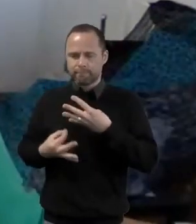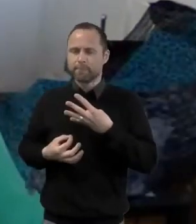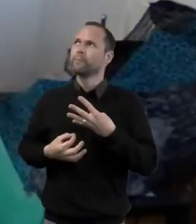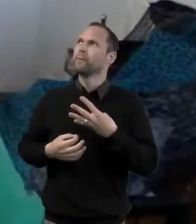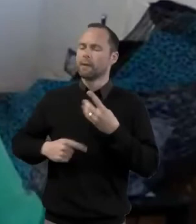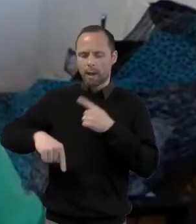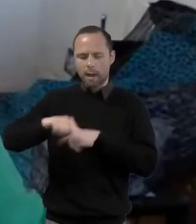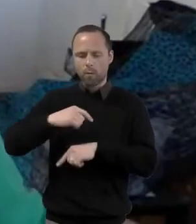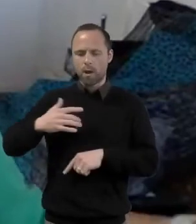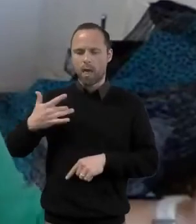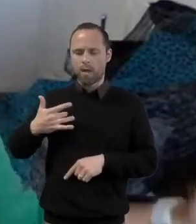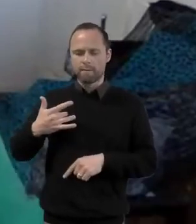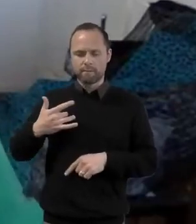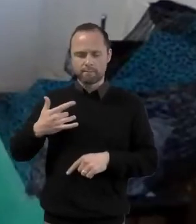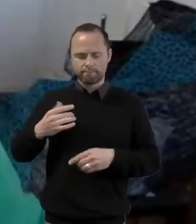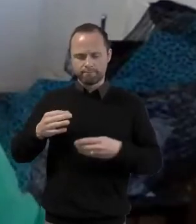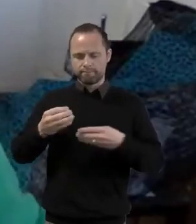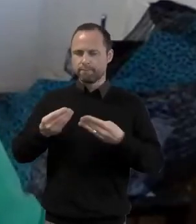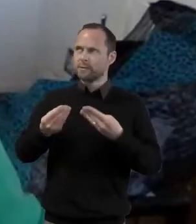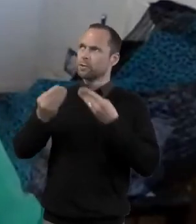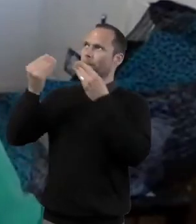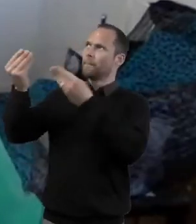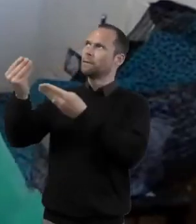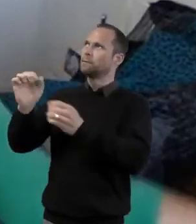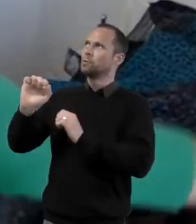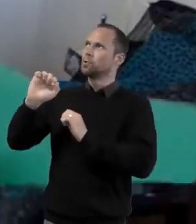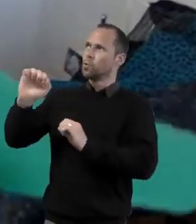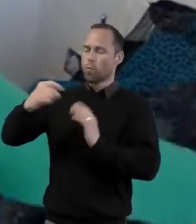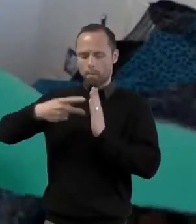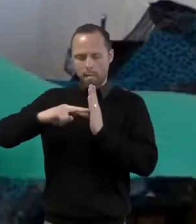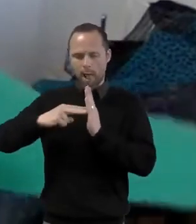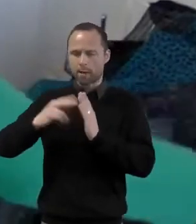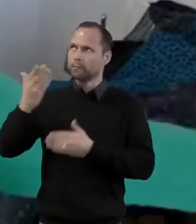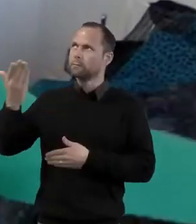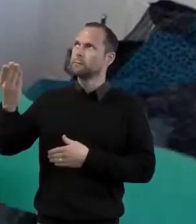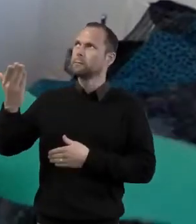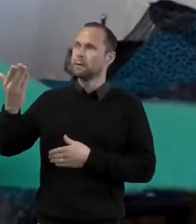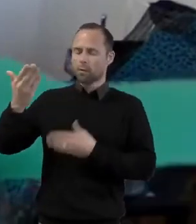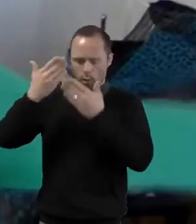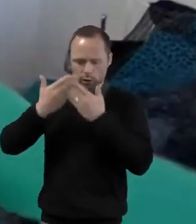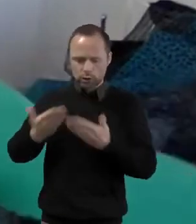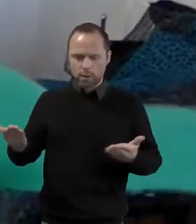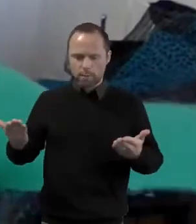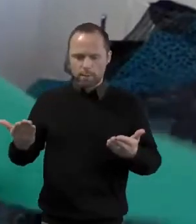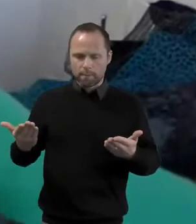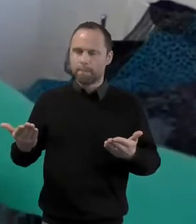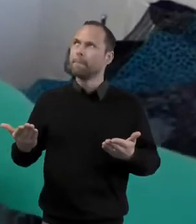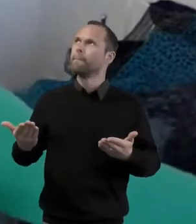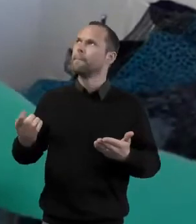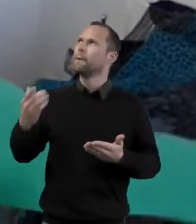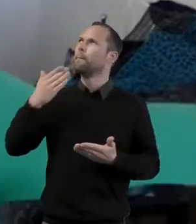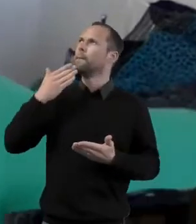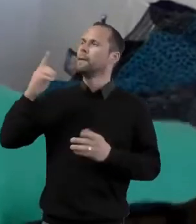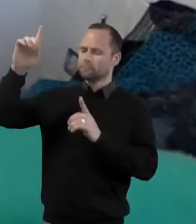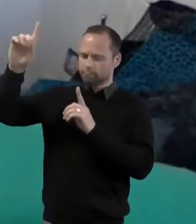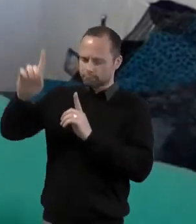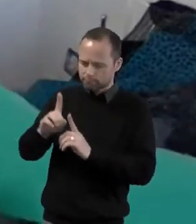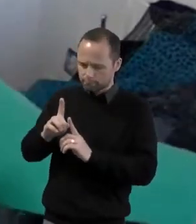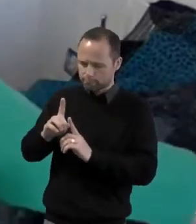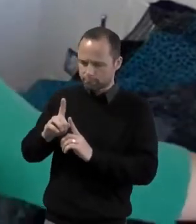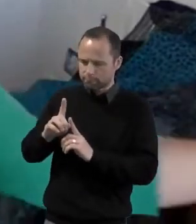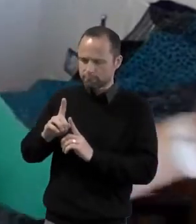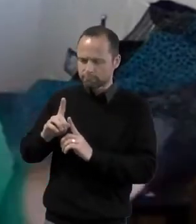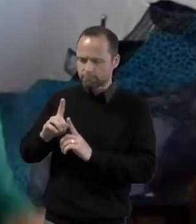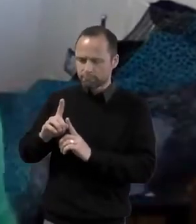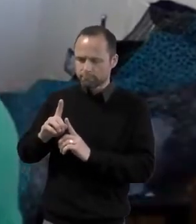lives to your will as an offering of worship. Work in us, Lord. Work through us, Lord. Give us your